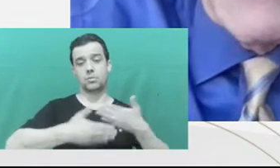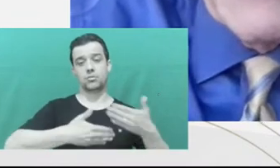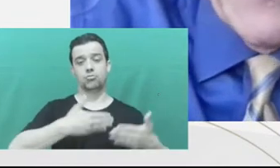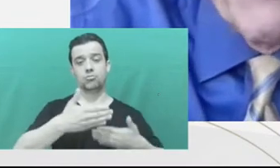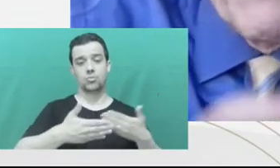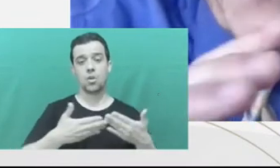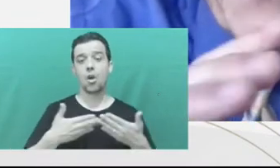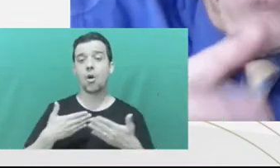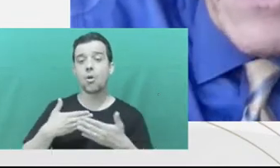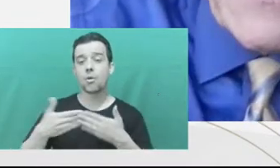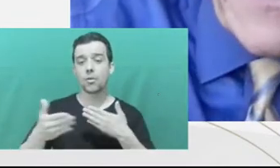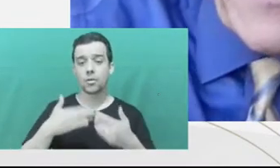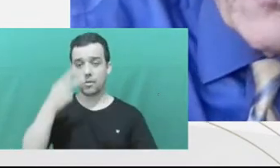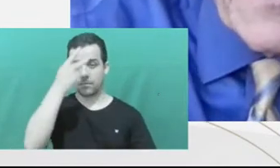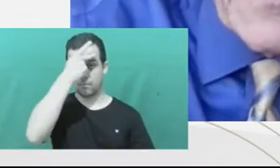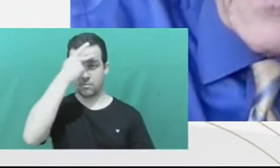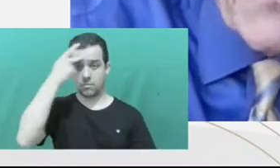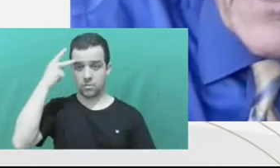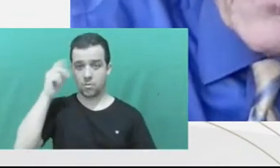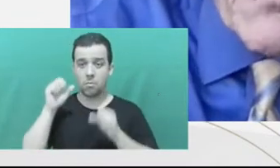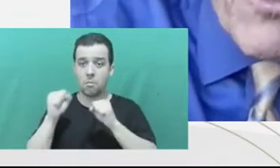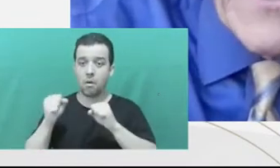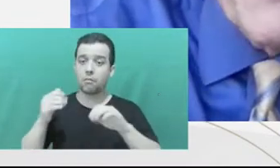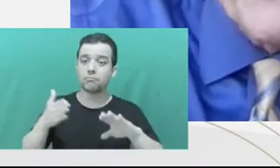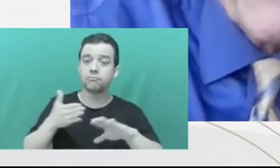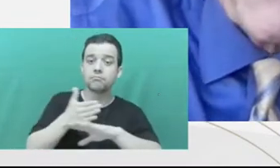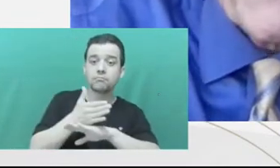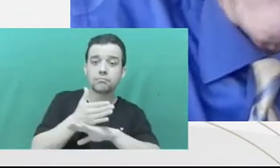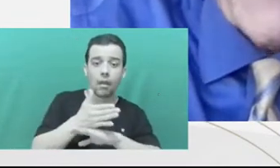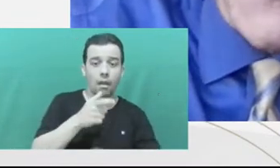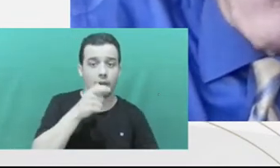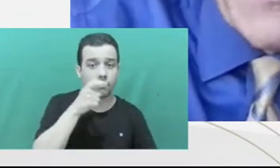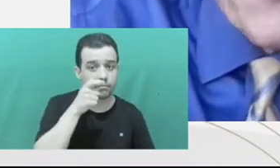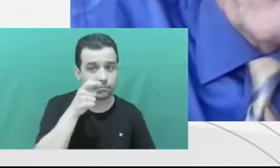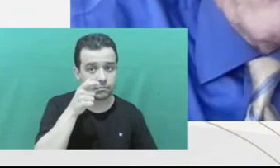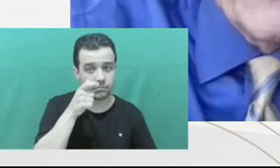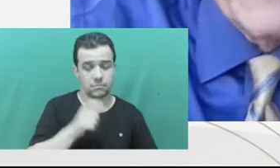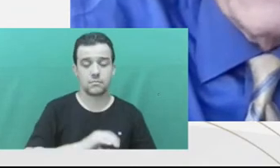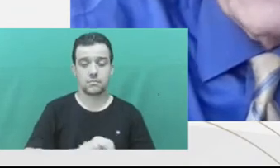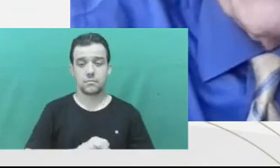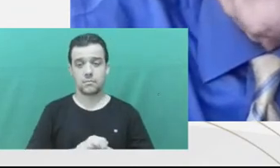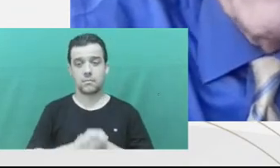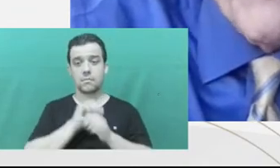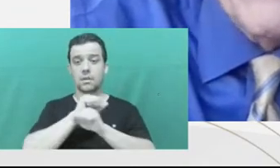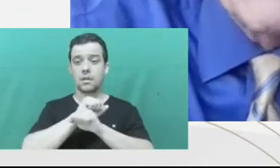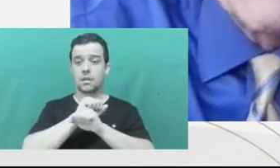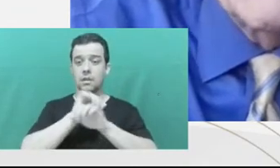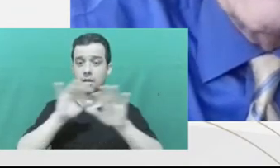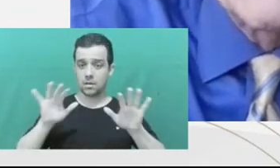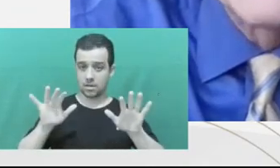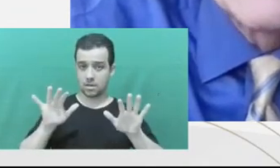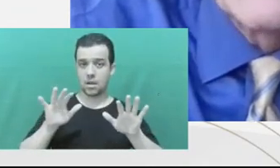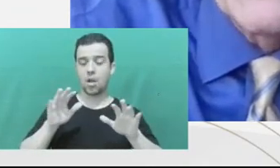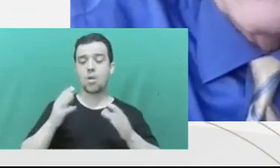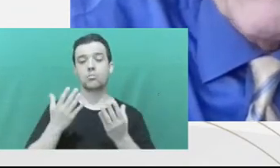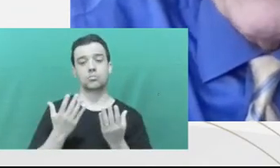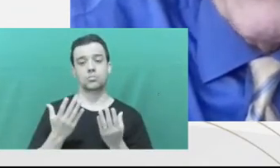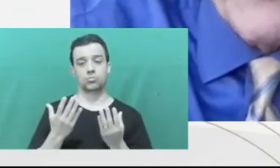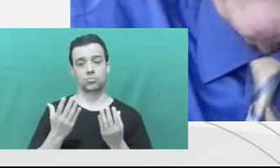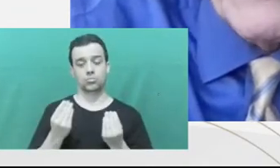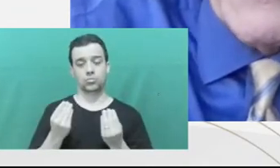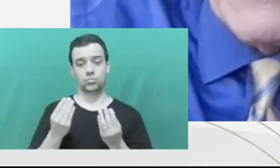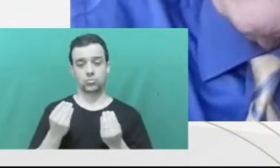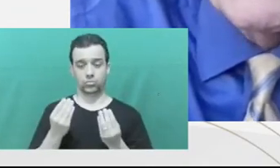end. Nonetheless, that accusation is sometimes broad. Another criticism. The plea bargaining conceals